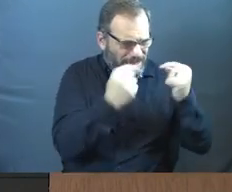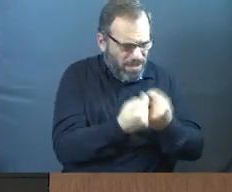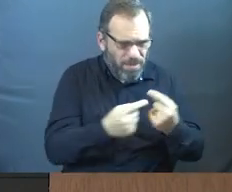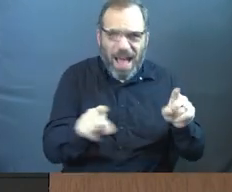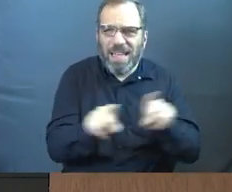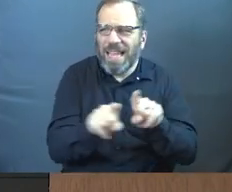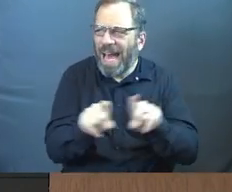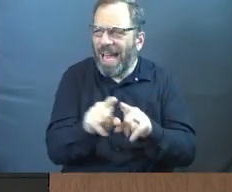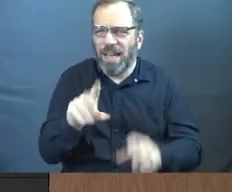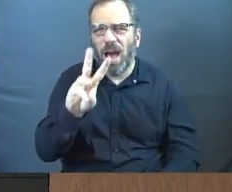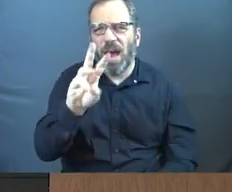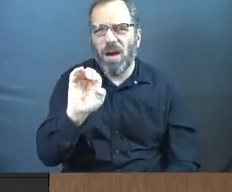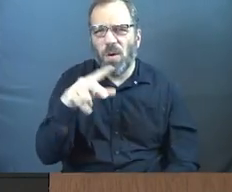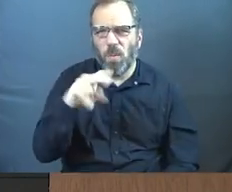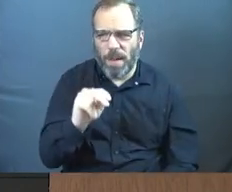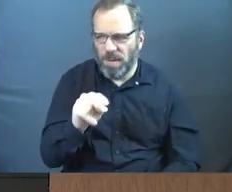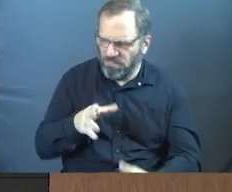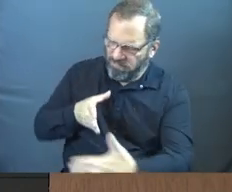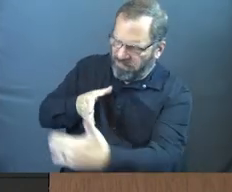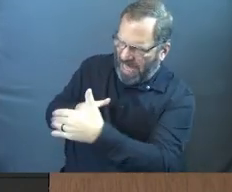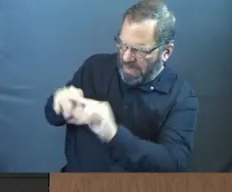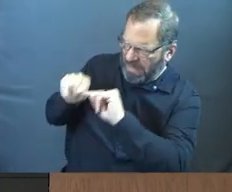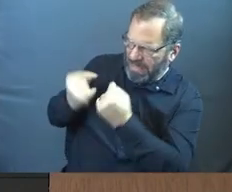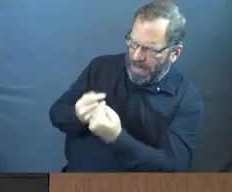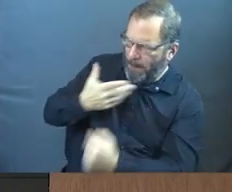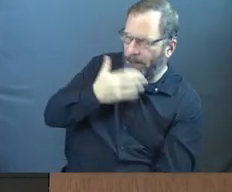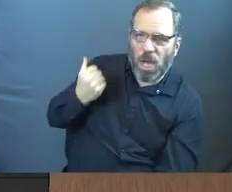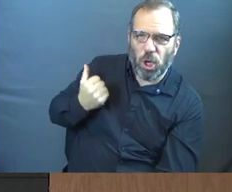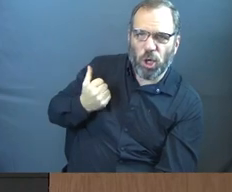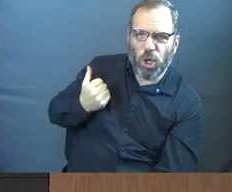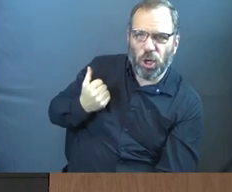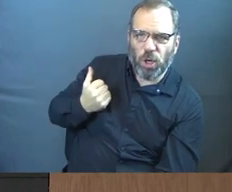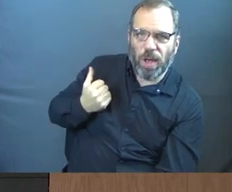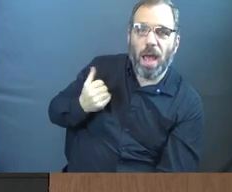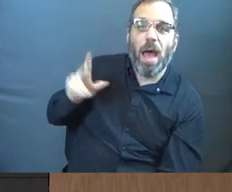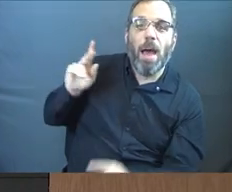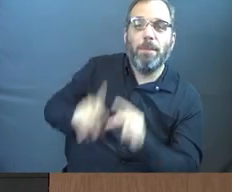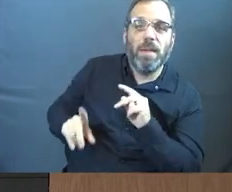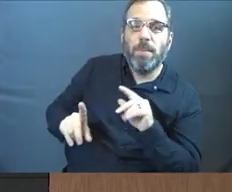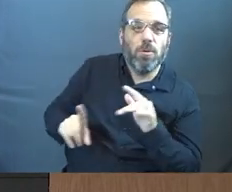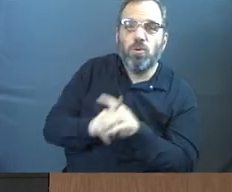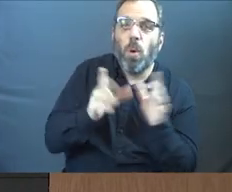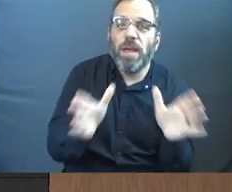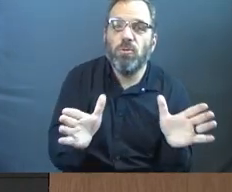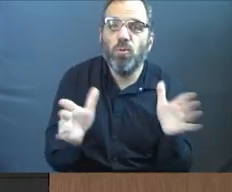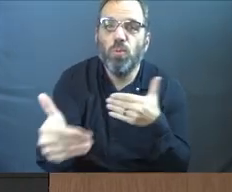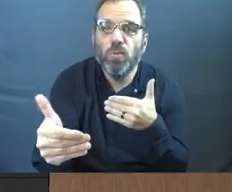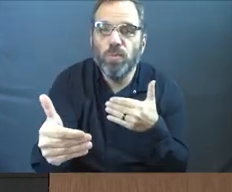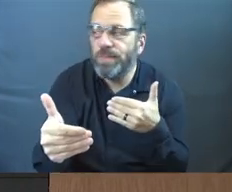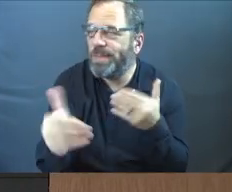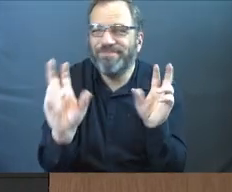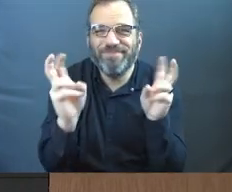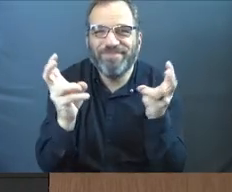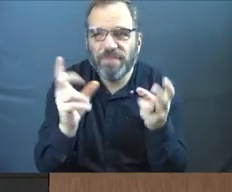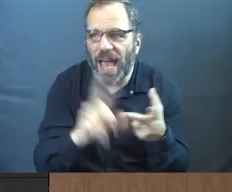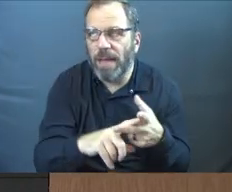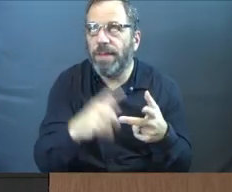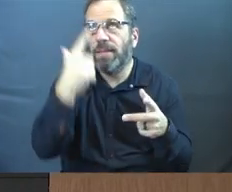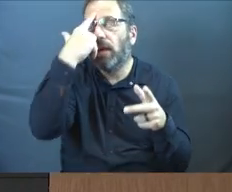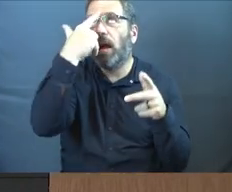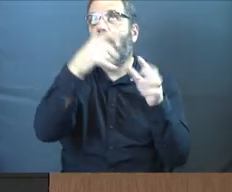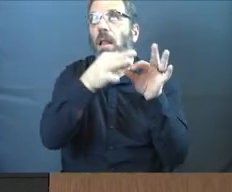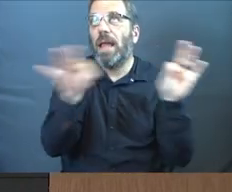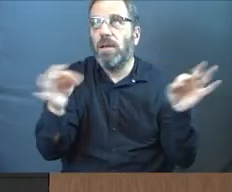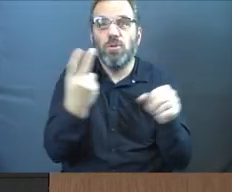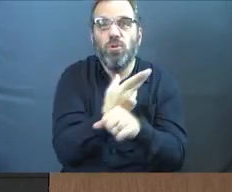weapon so that we can attack the other team better. There are people that go into rooms and they think up language